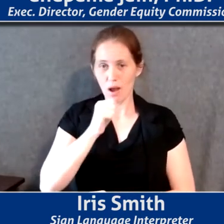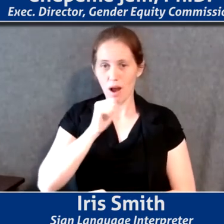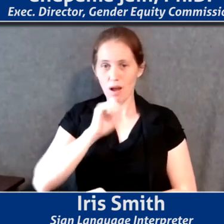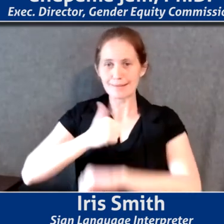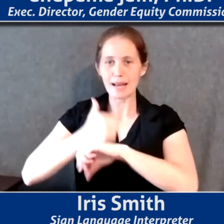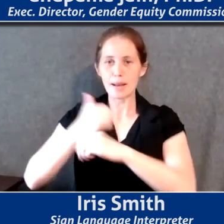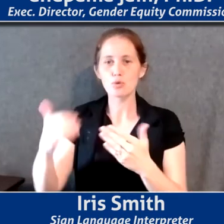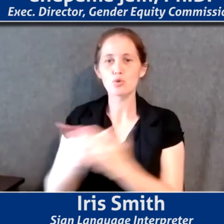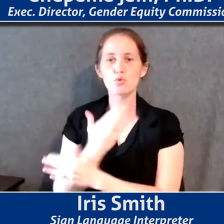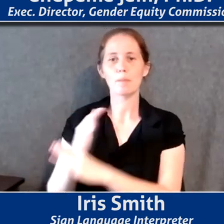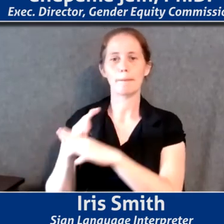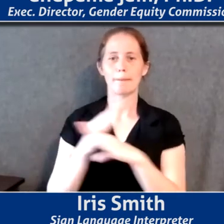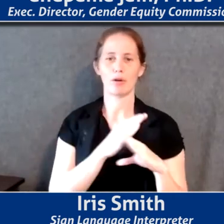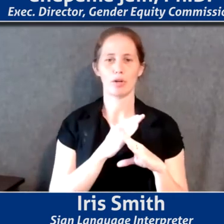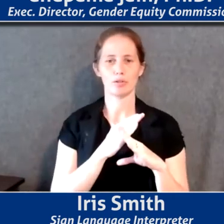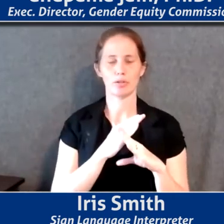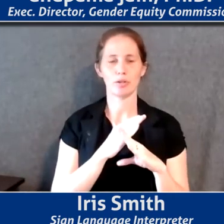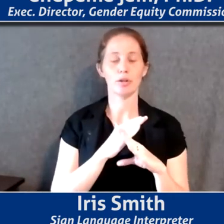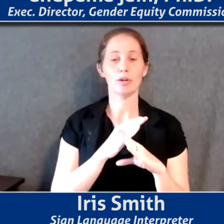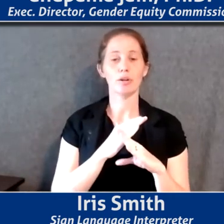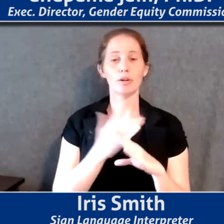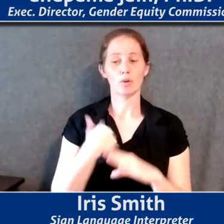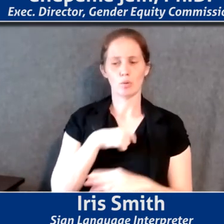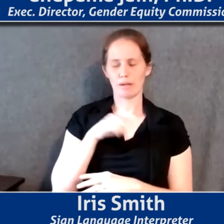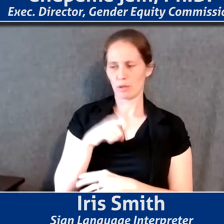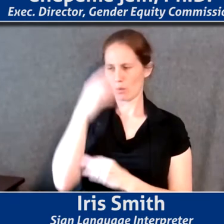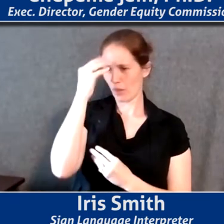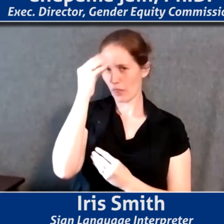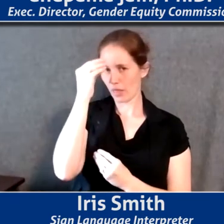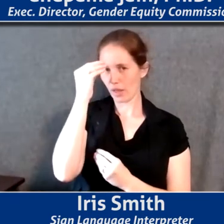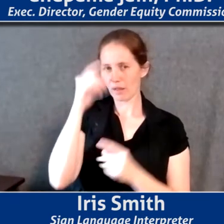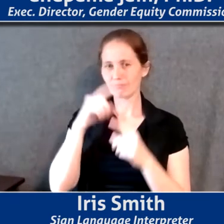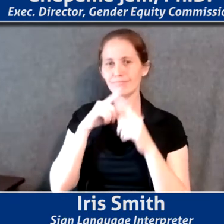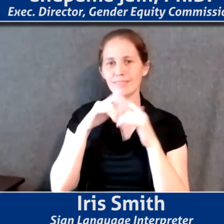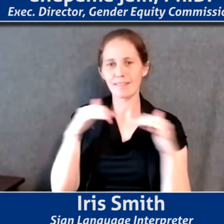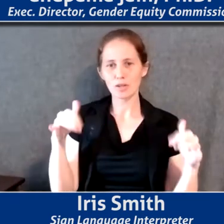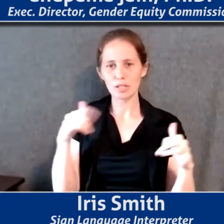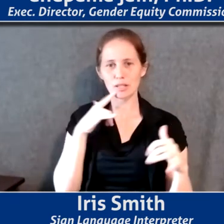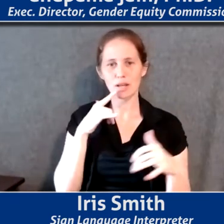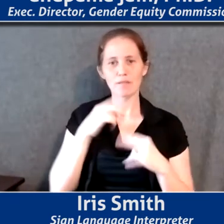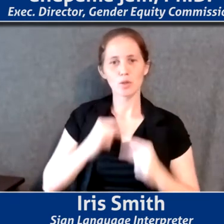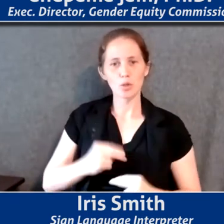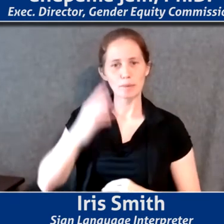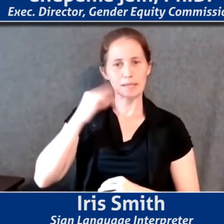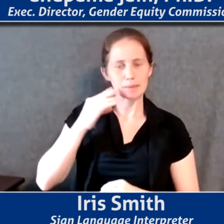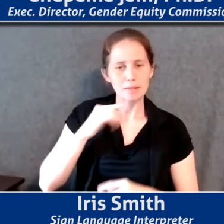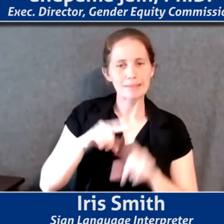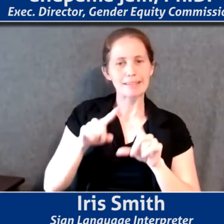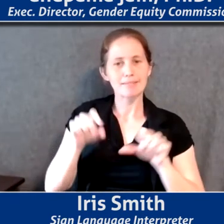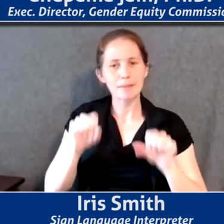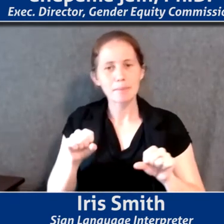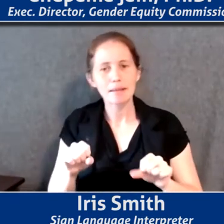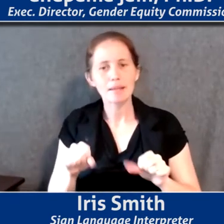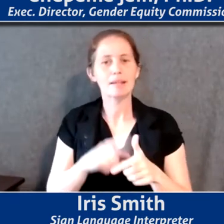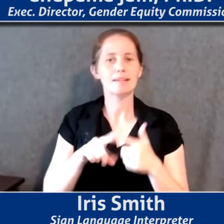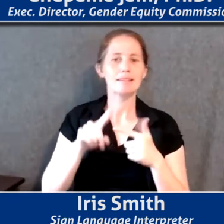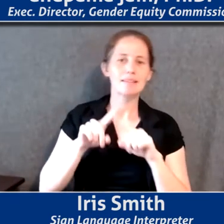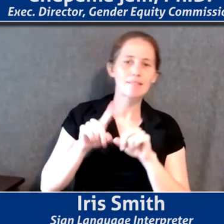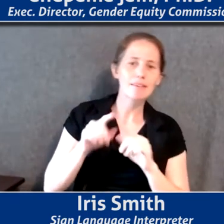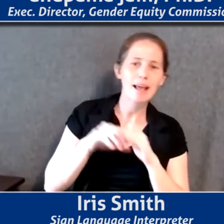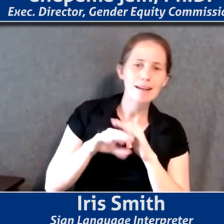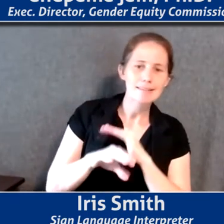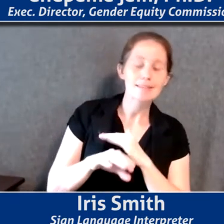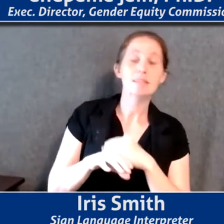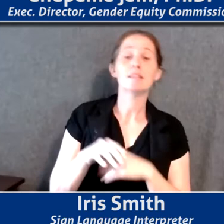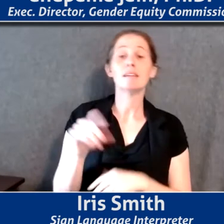barriers and that we need to think about the diversity of human experience, different abilities, different access. And